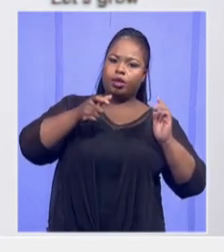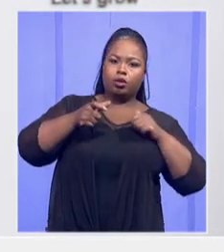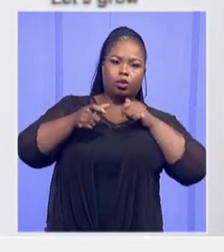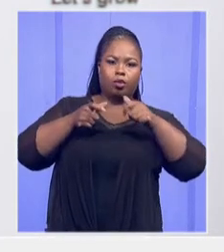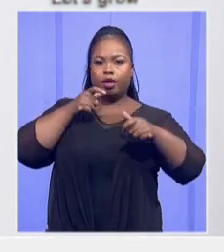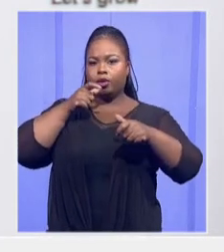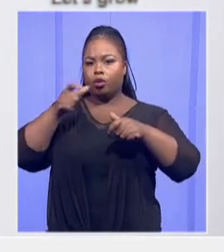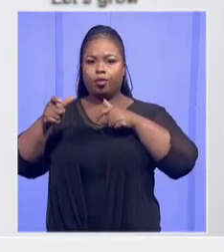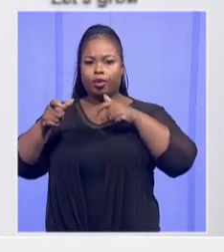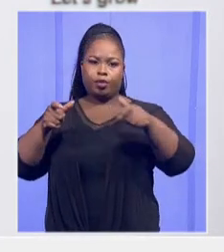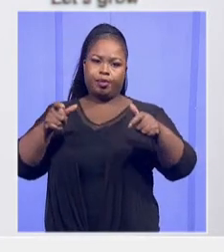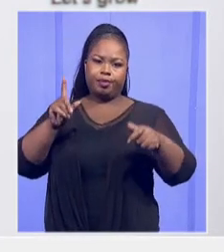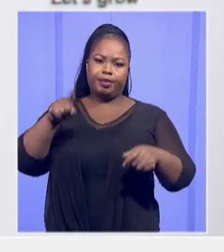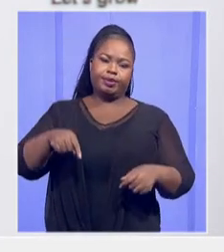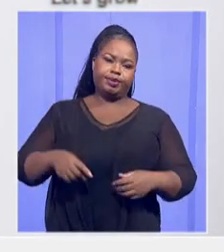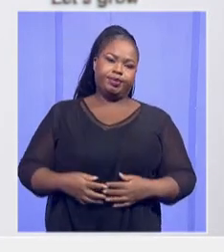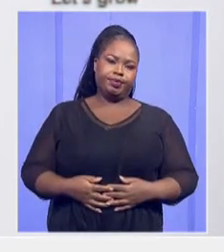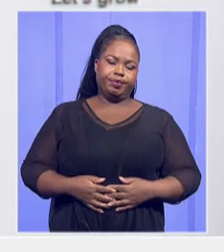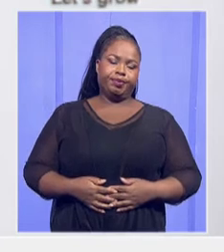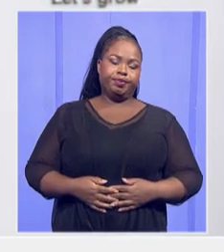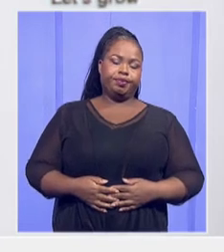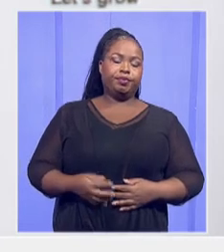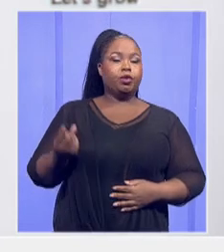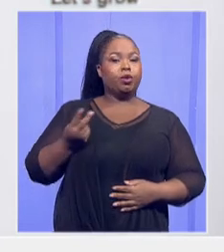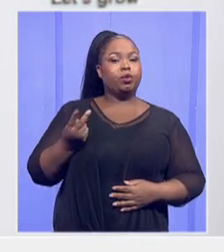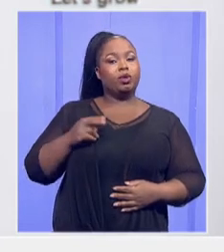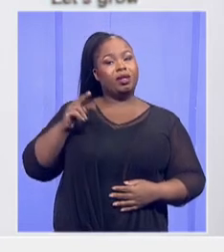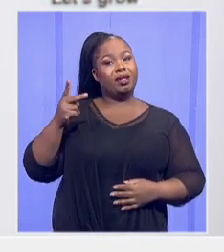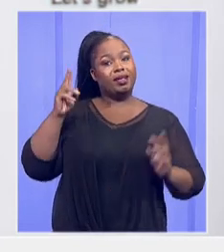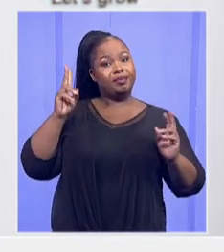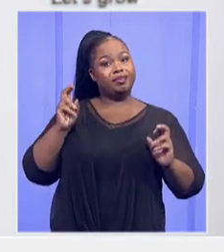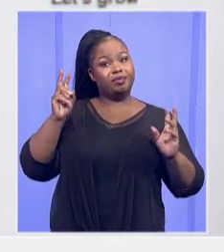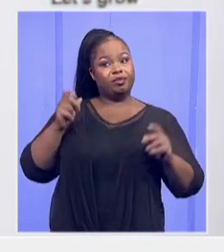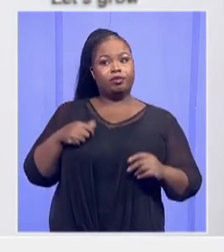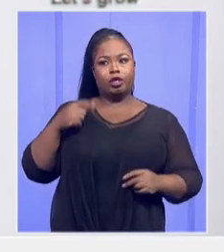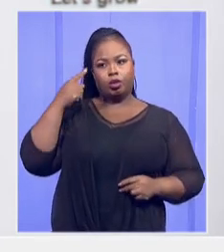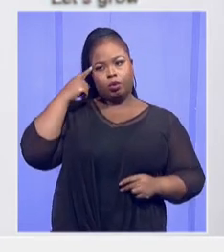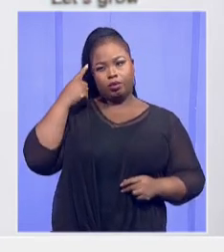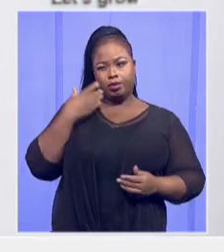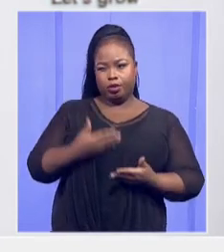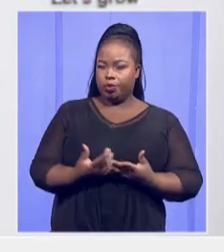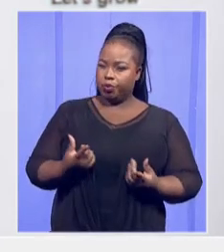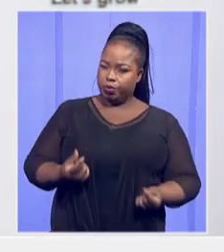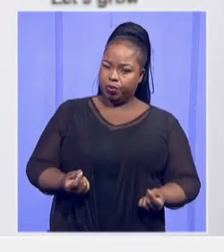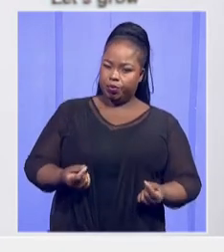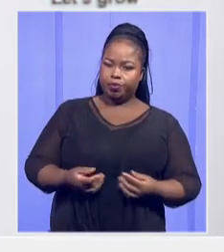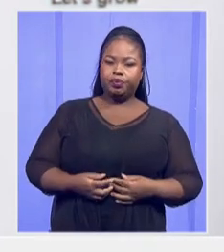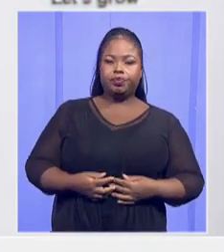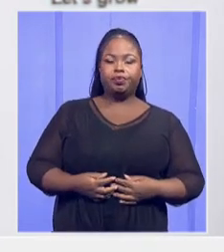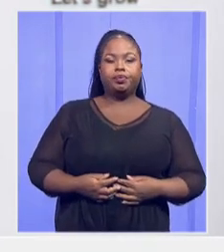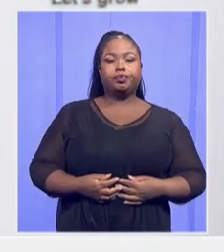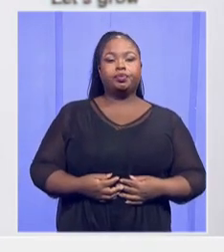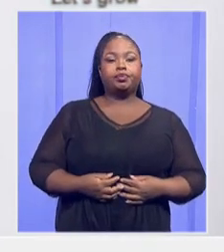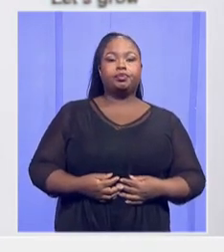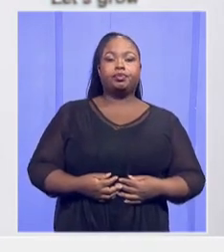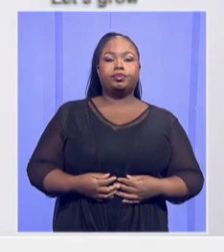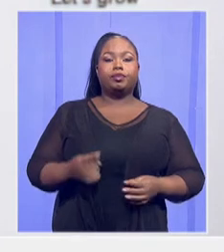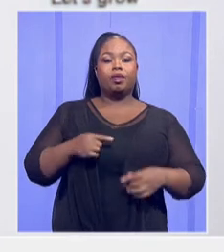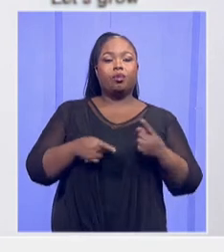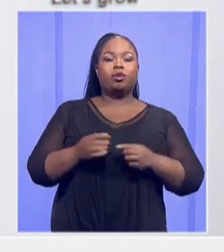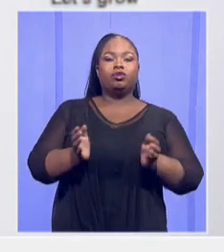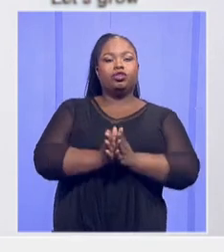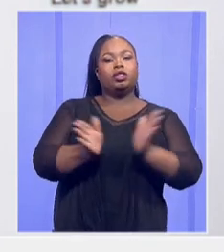known. The other matter I should take advantage of this briefing about is that it's about general